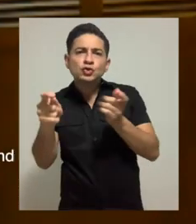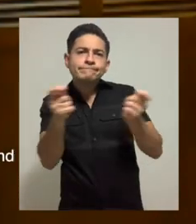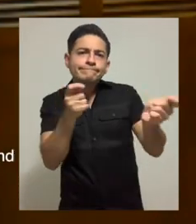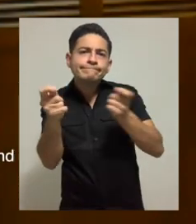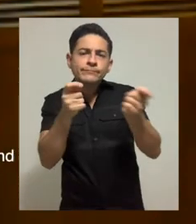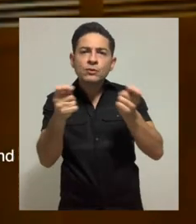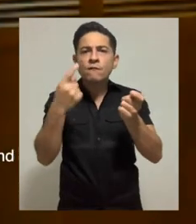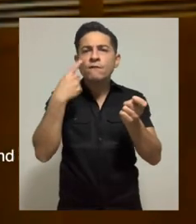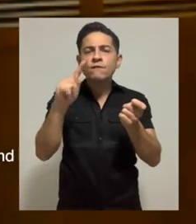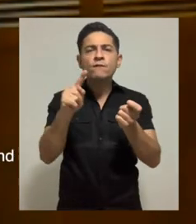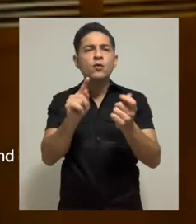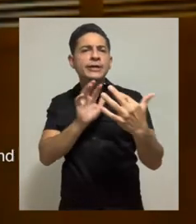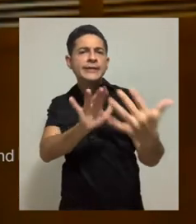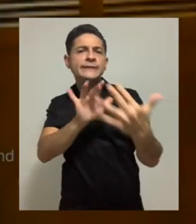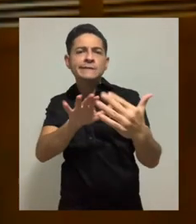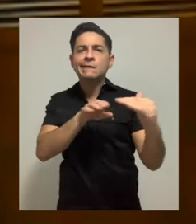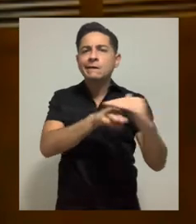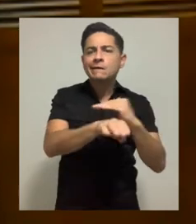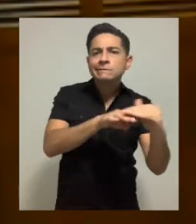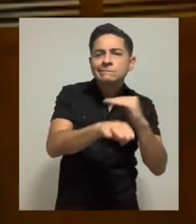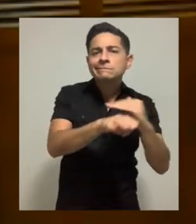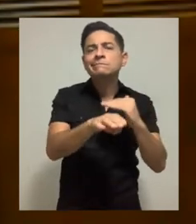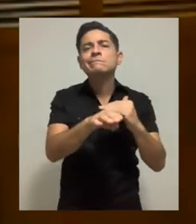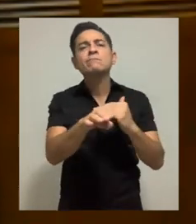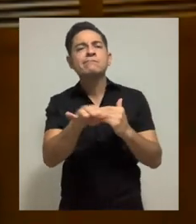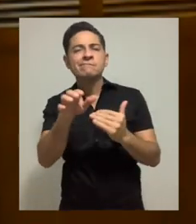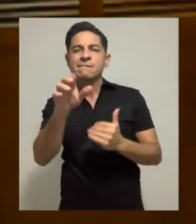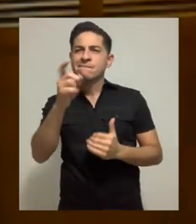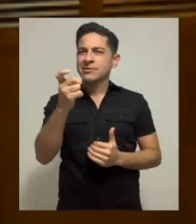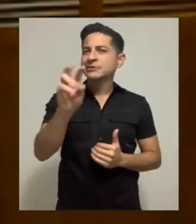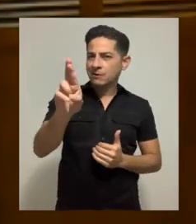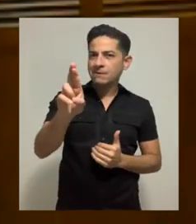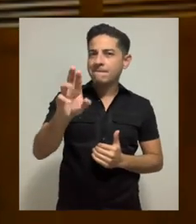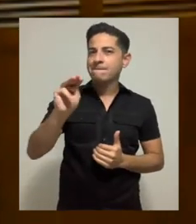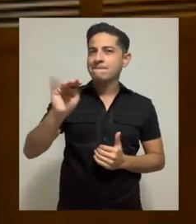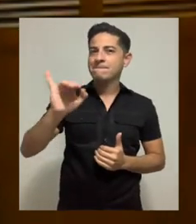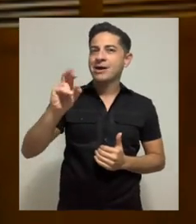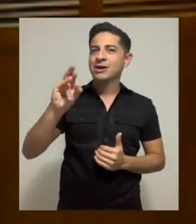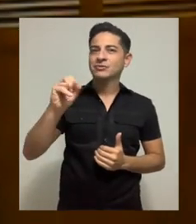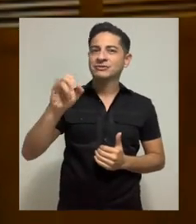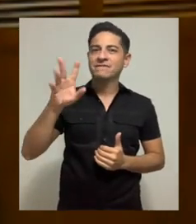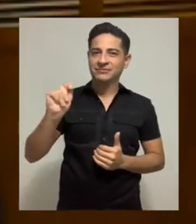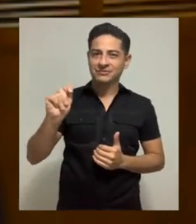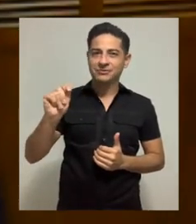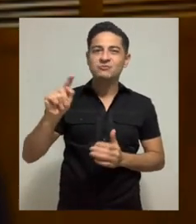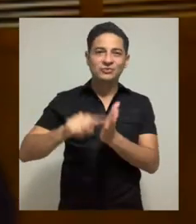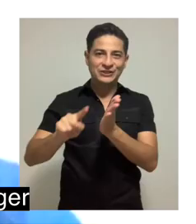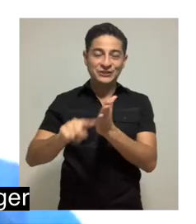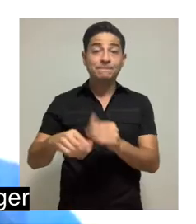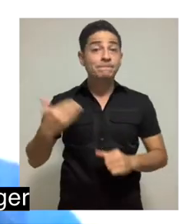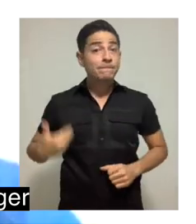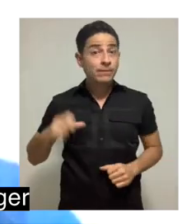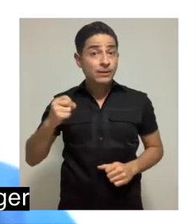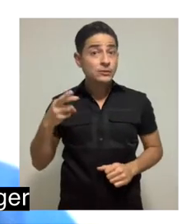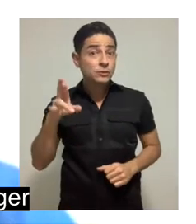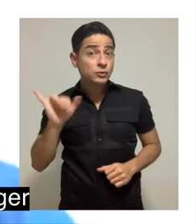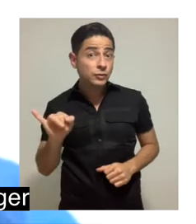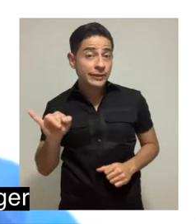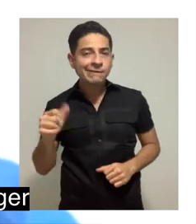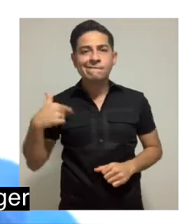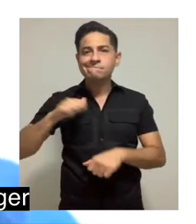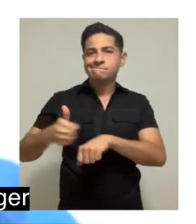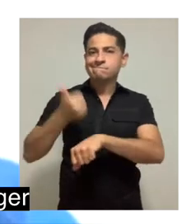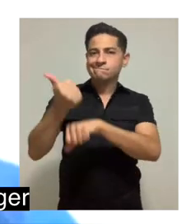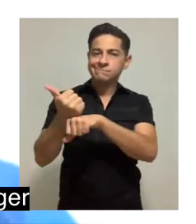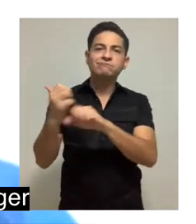Research Area Manager for Interaction, Accessibility and Mixed Reality at Microsoft Research. I'm Sherry Bernhaber